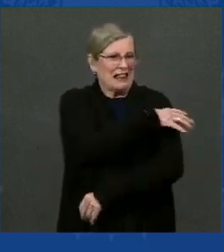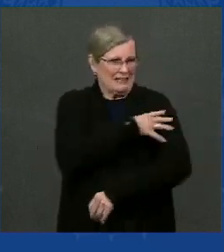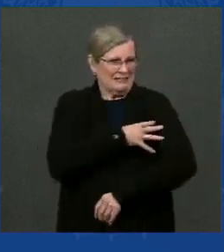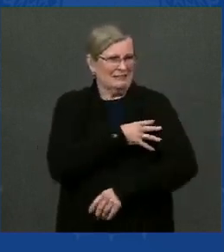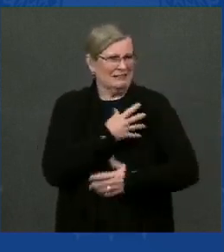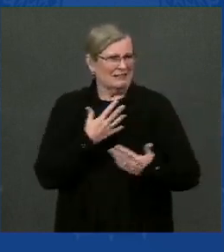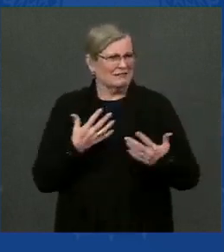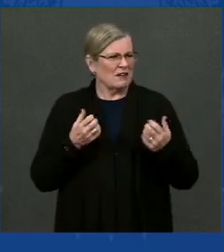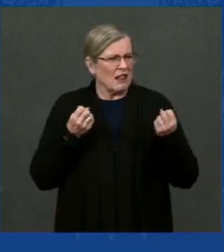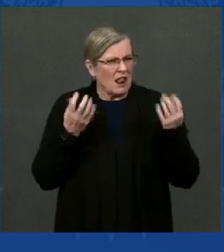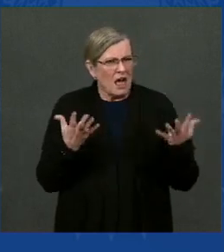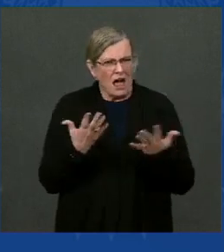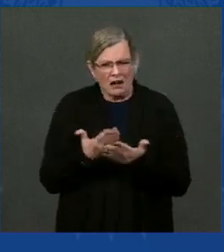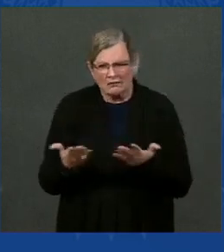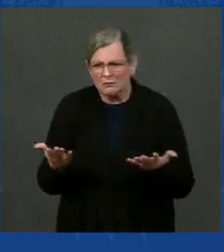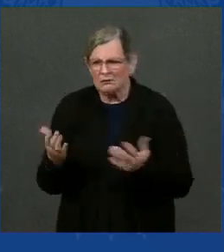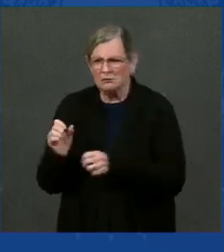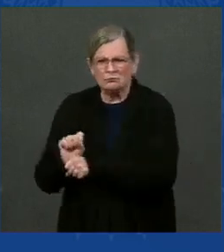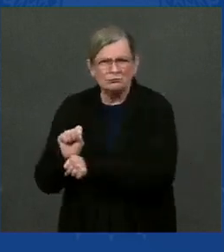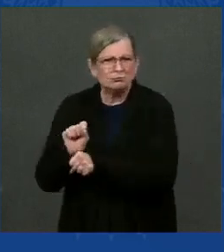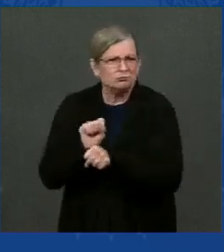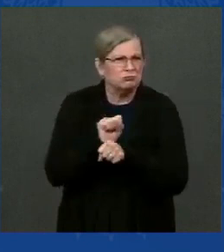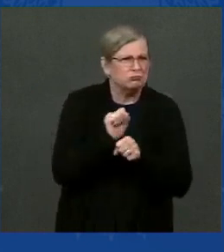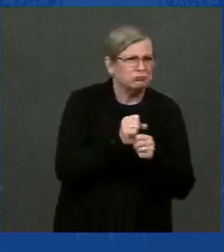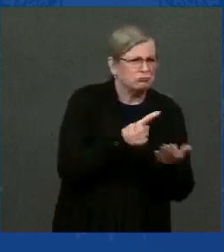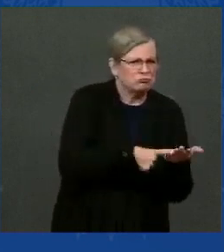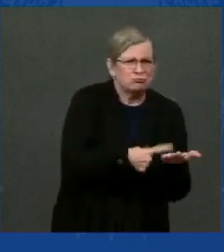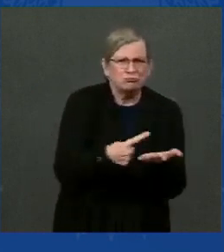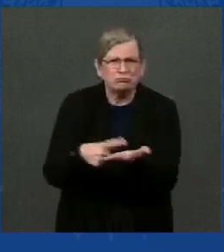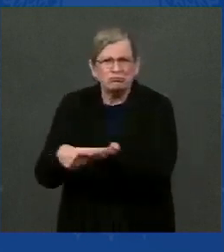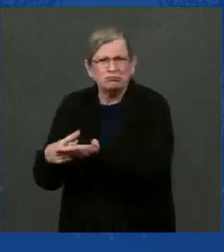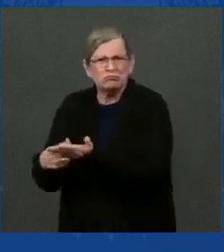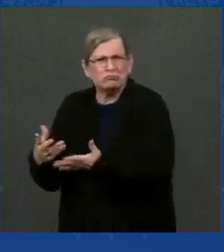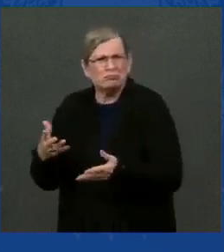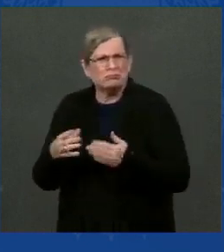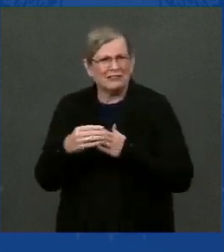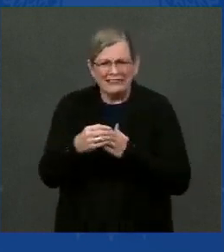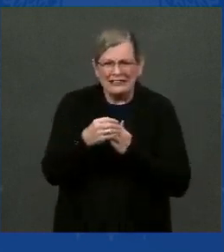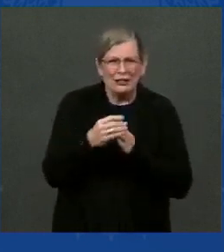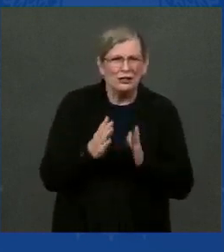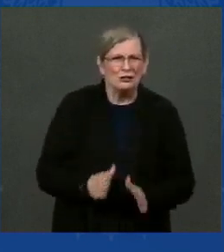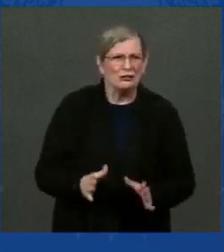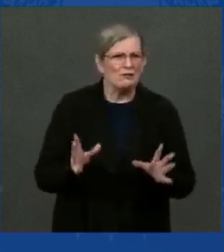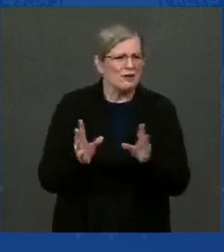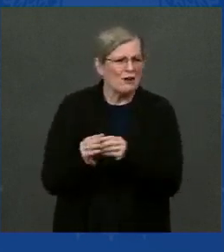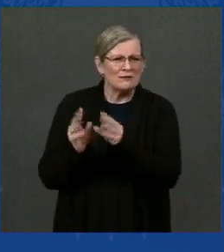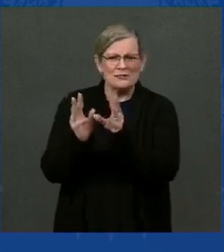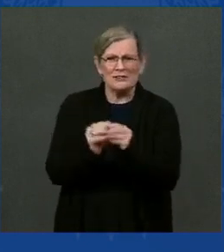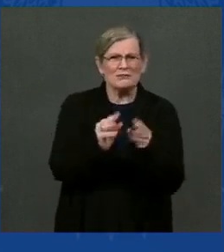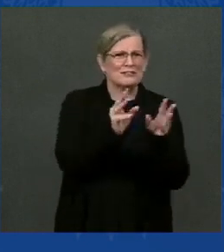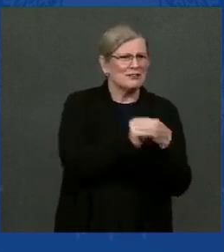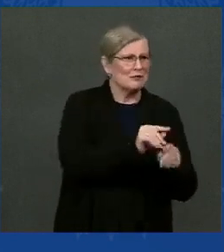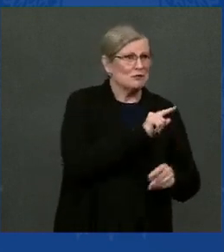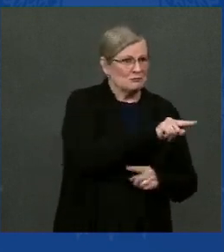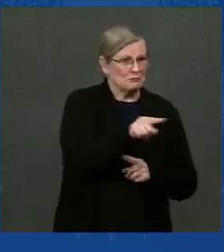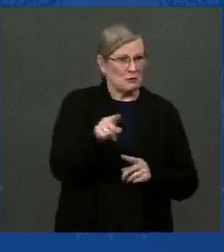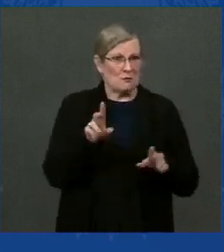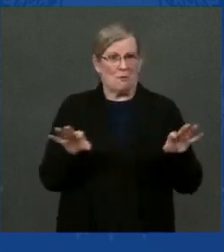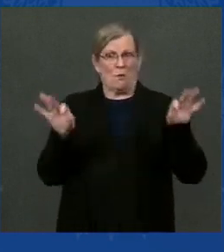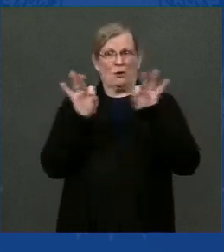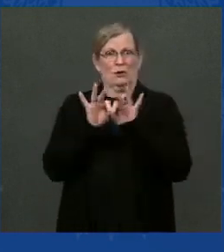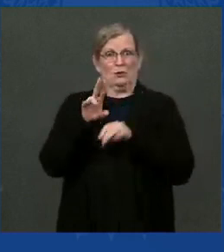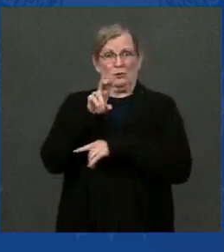substantive meetings and with my fellow leaders. And most of all, it was critically important for the United States to be here at